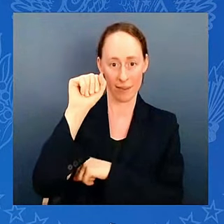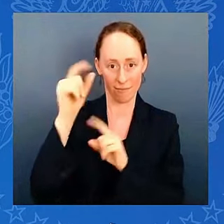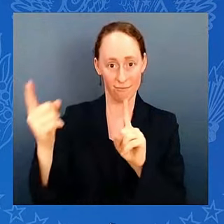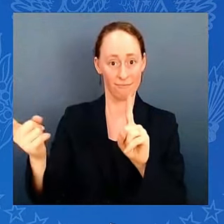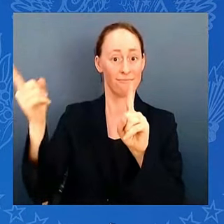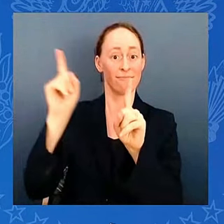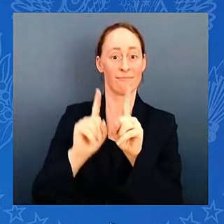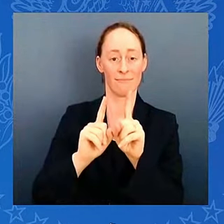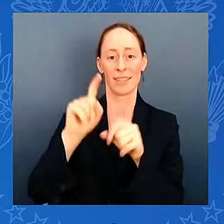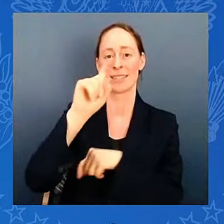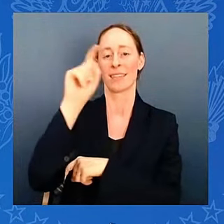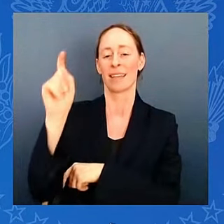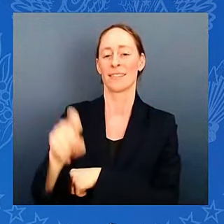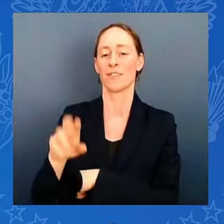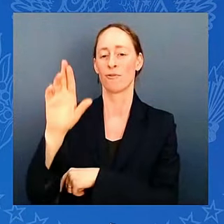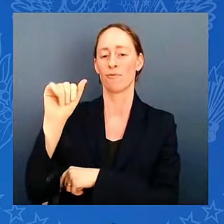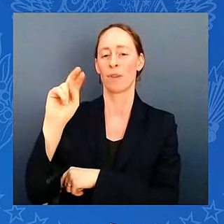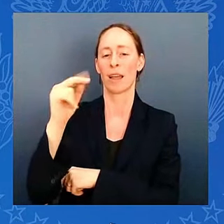Young.